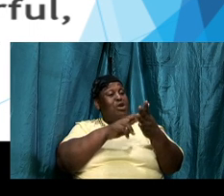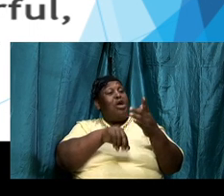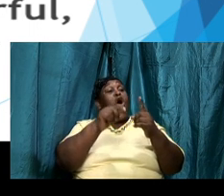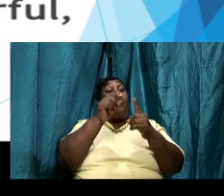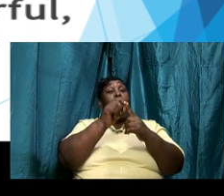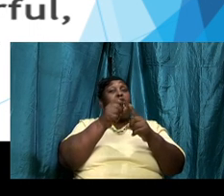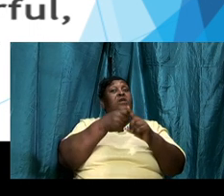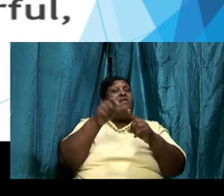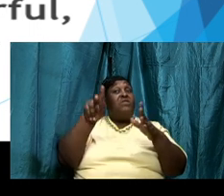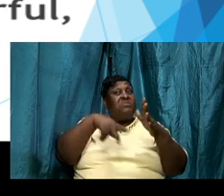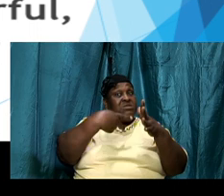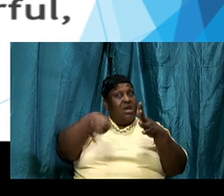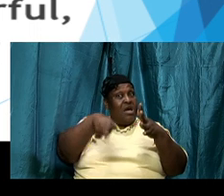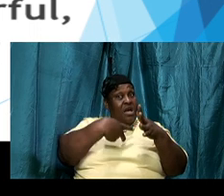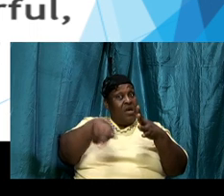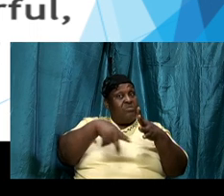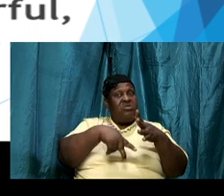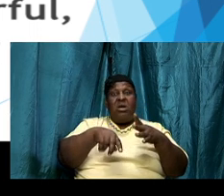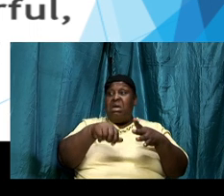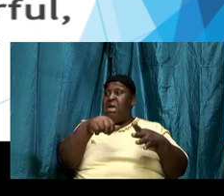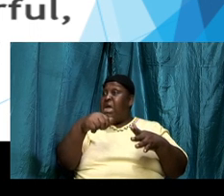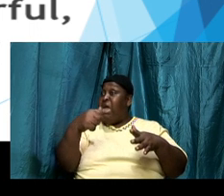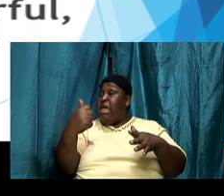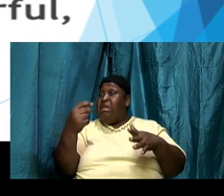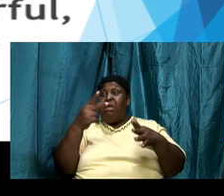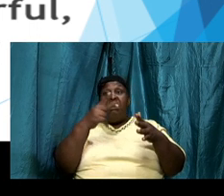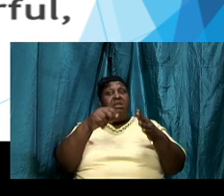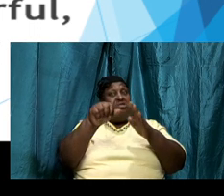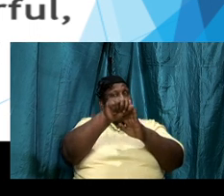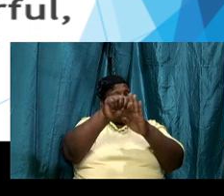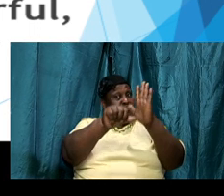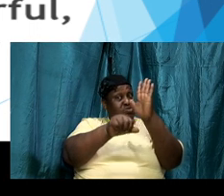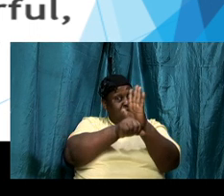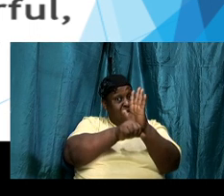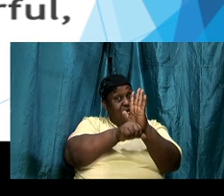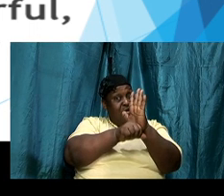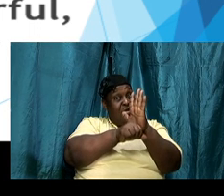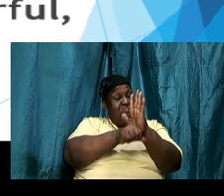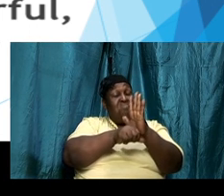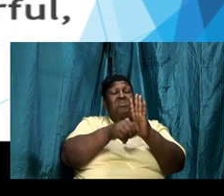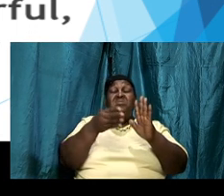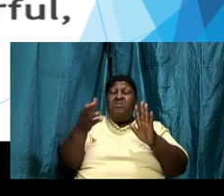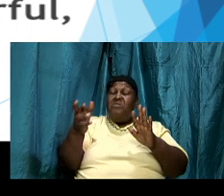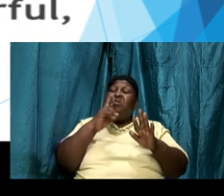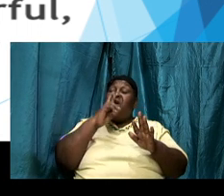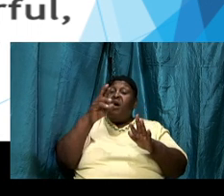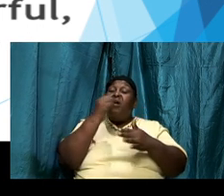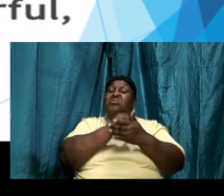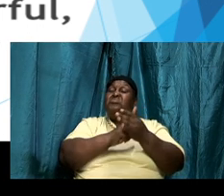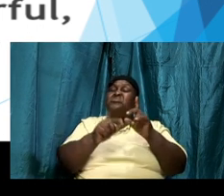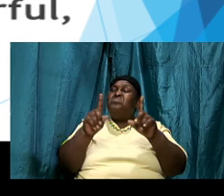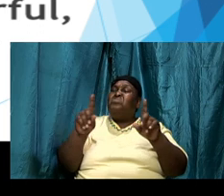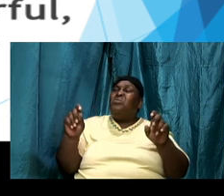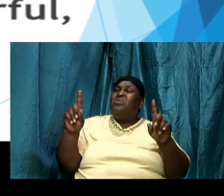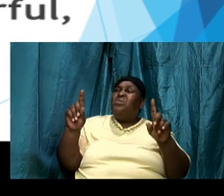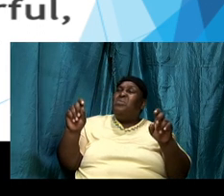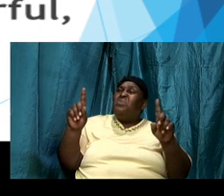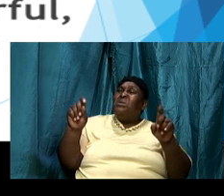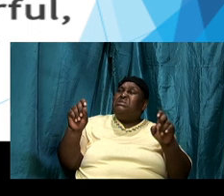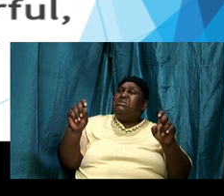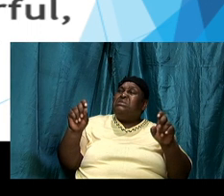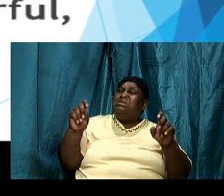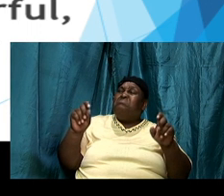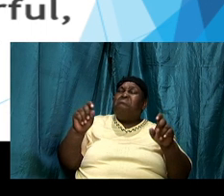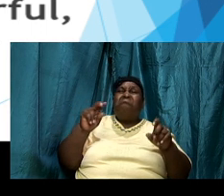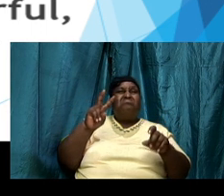read a word from anywhere in the scripture there are some questions probably a question or